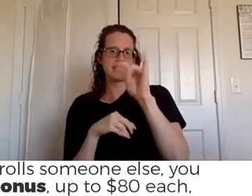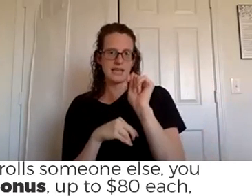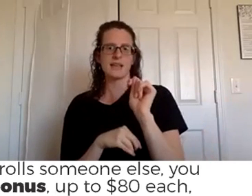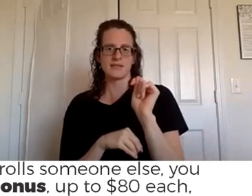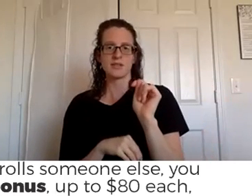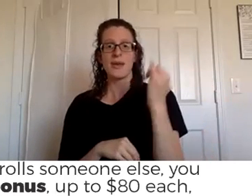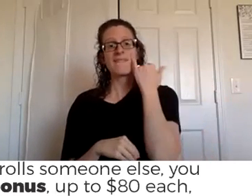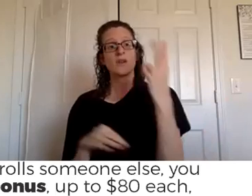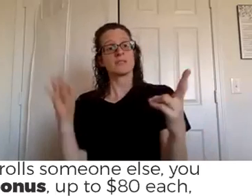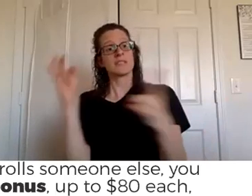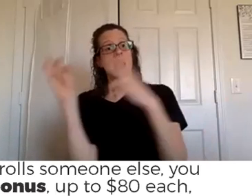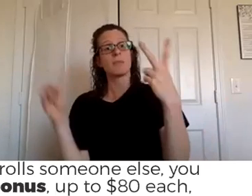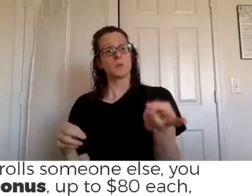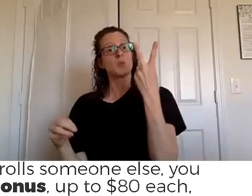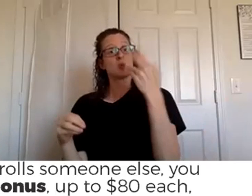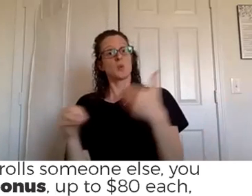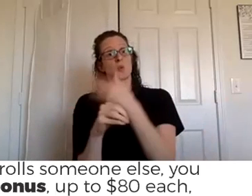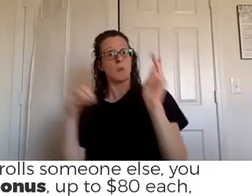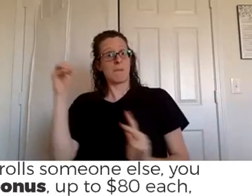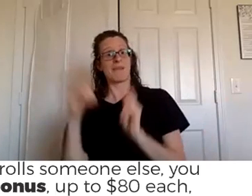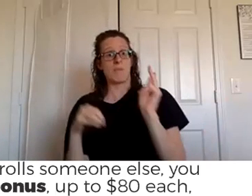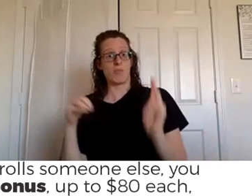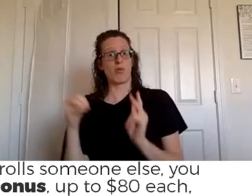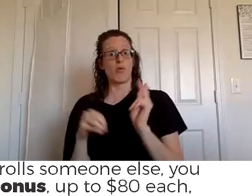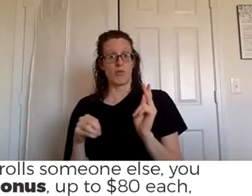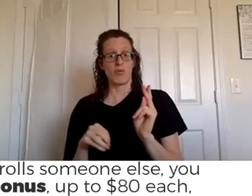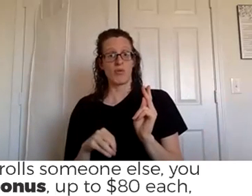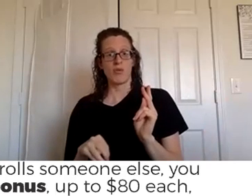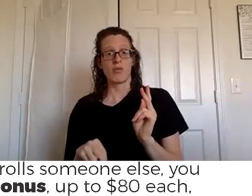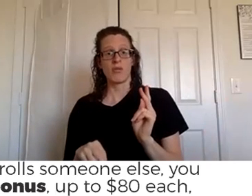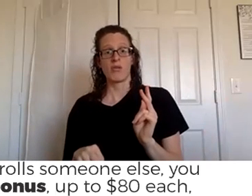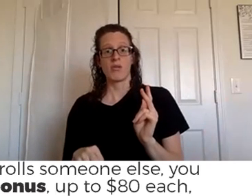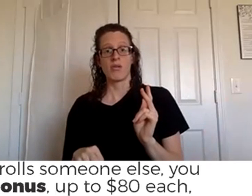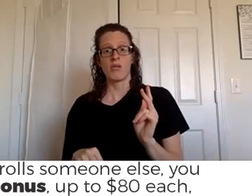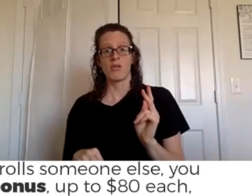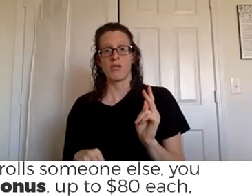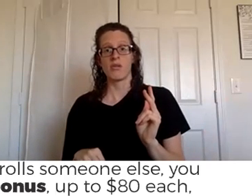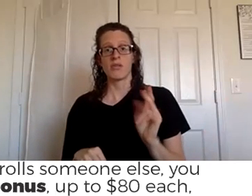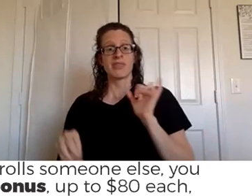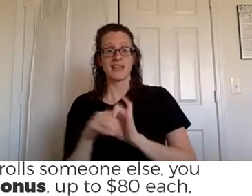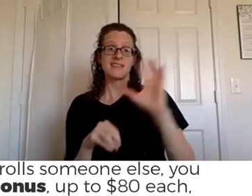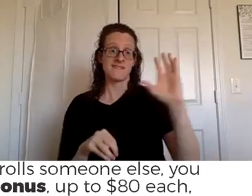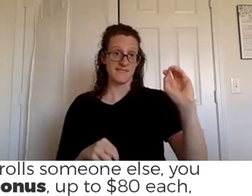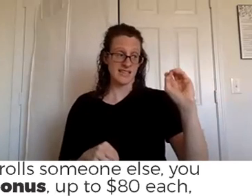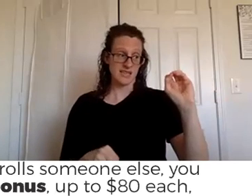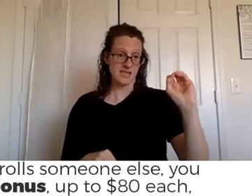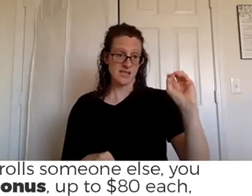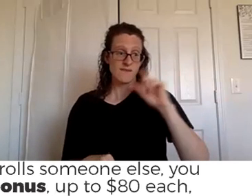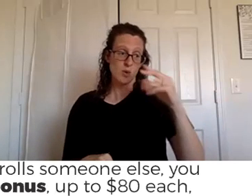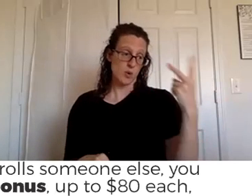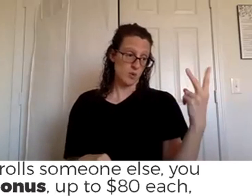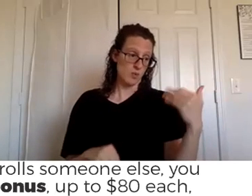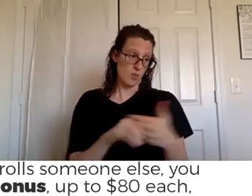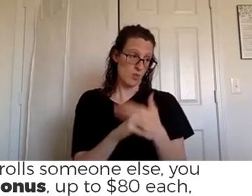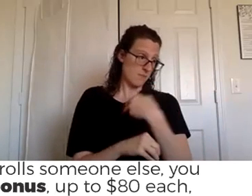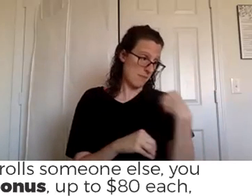two new members in one month with a premium starter kit that'd be 50 for the one member 50 for the